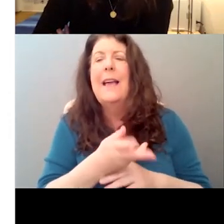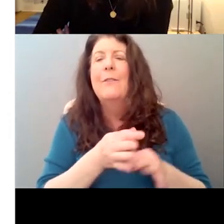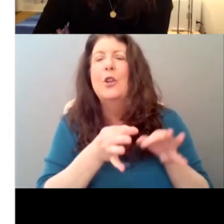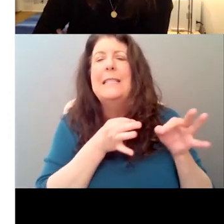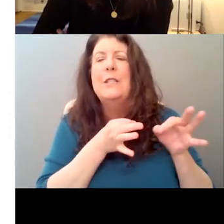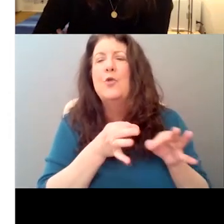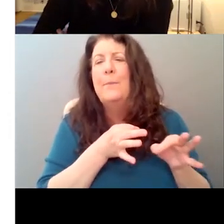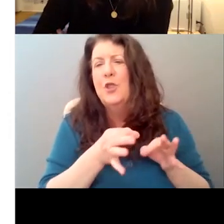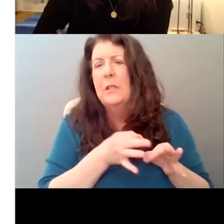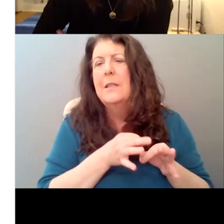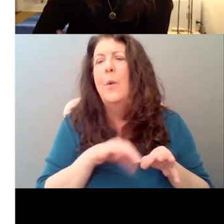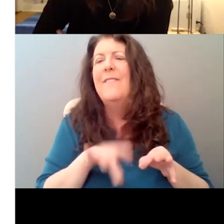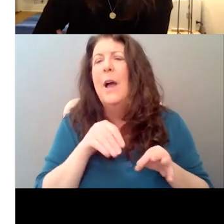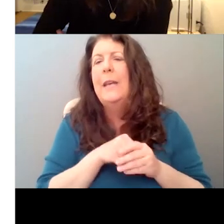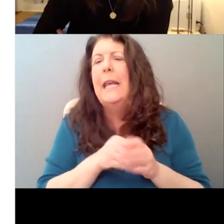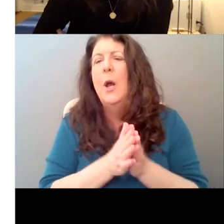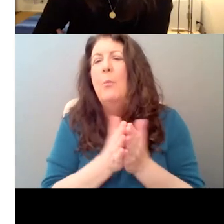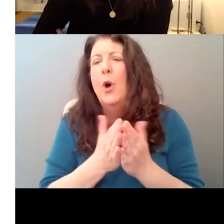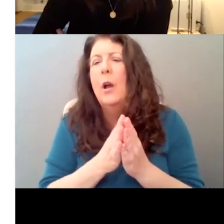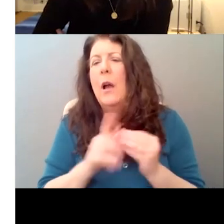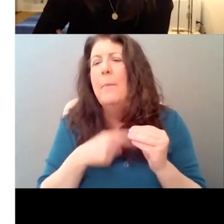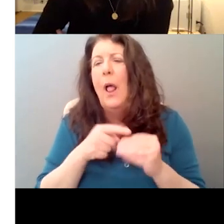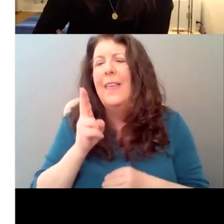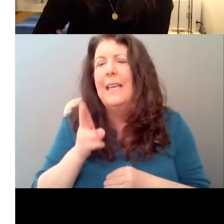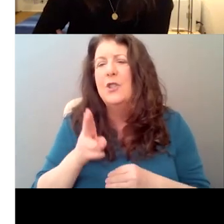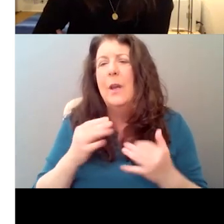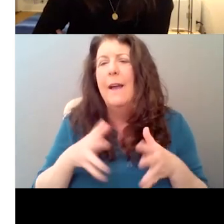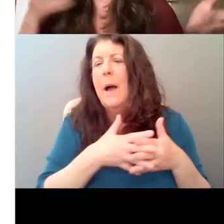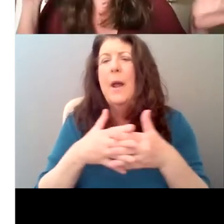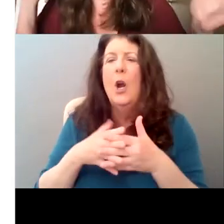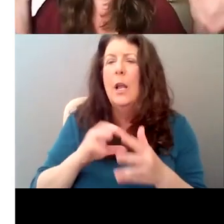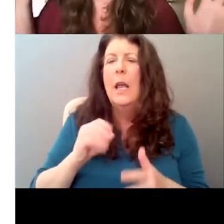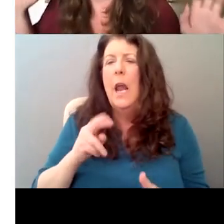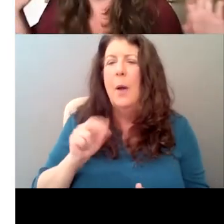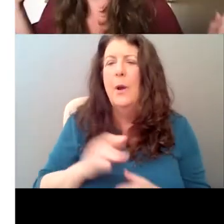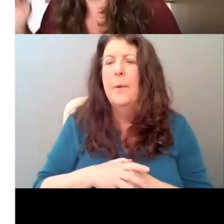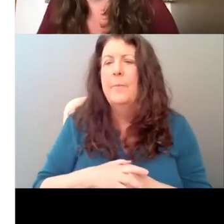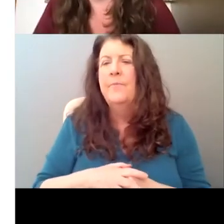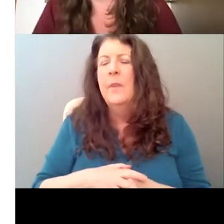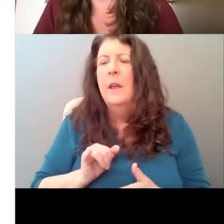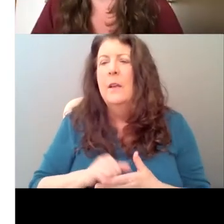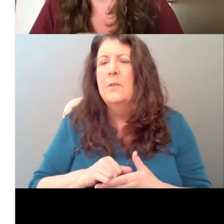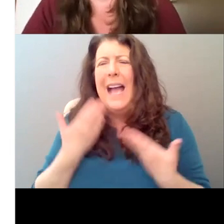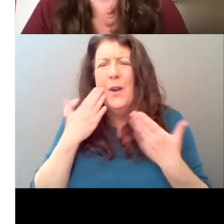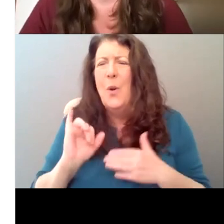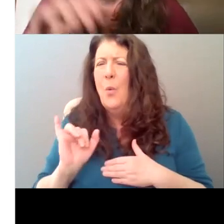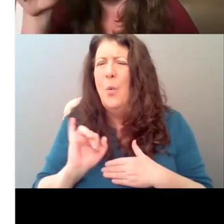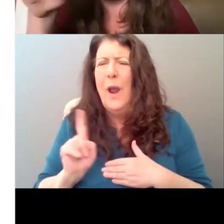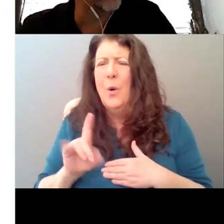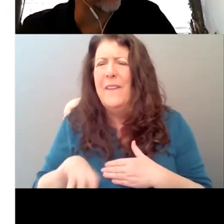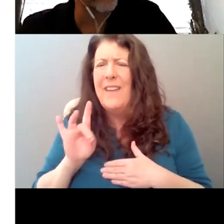Adelaide. I don't remember what they were, what they were named. Um, yeah. Adelaide May sounds like an opera star though.